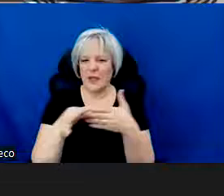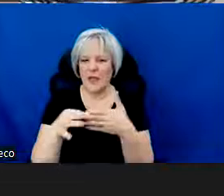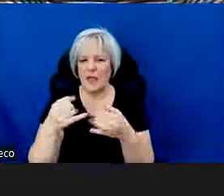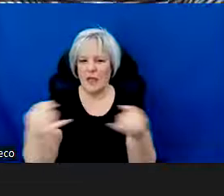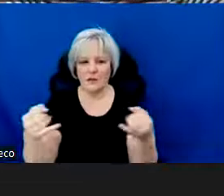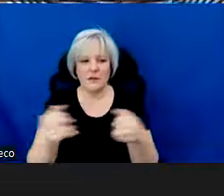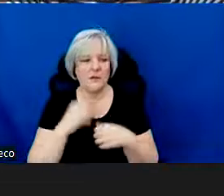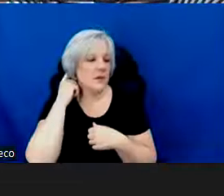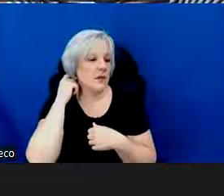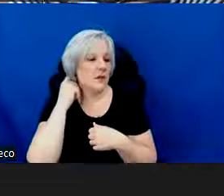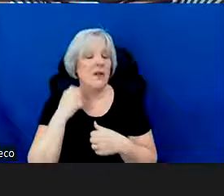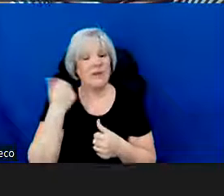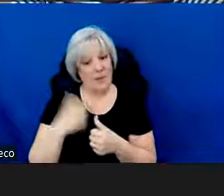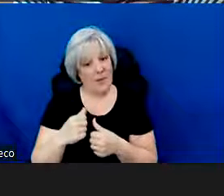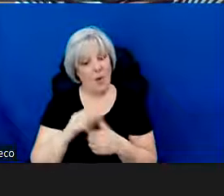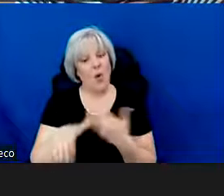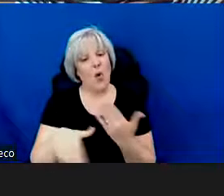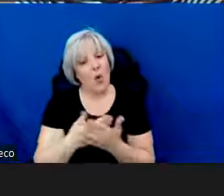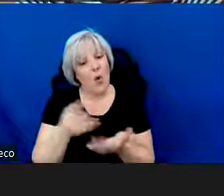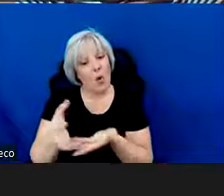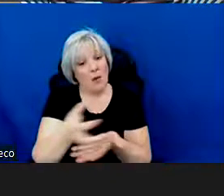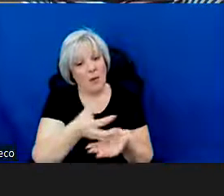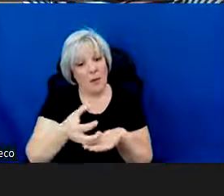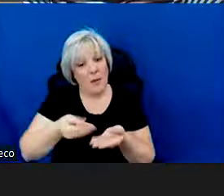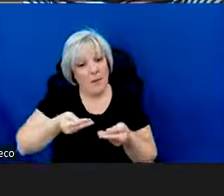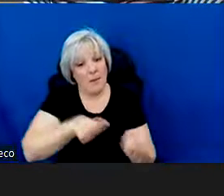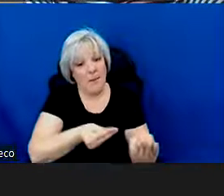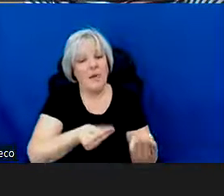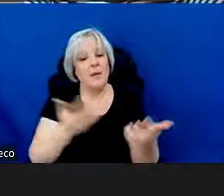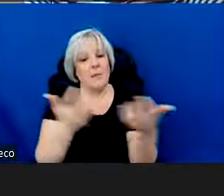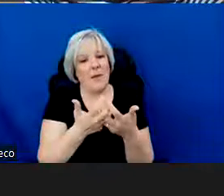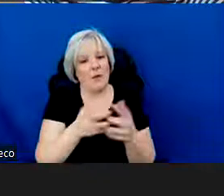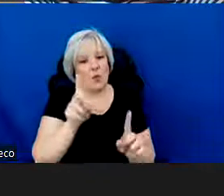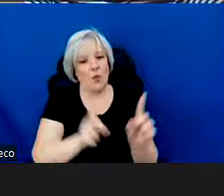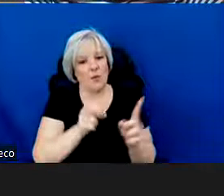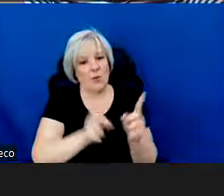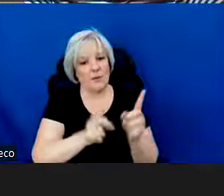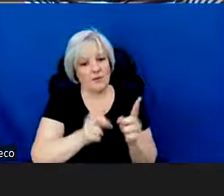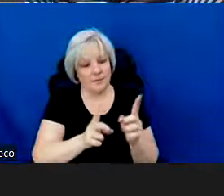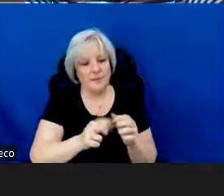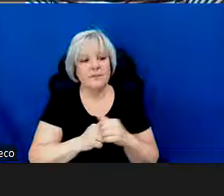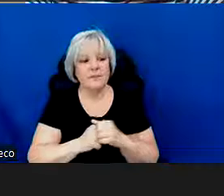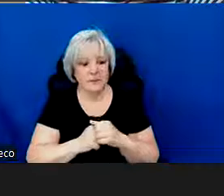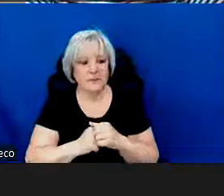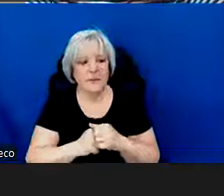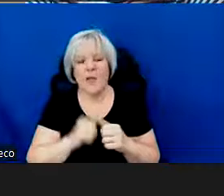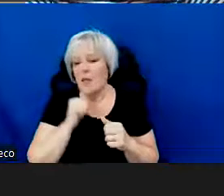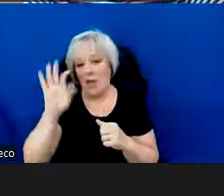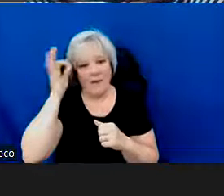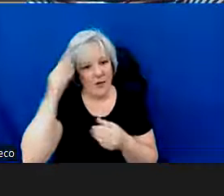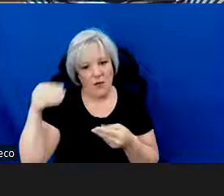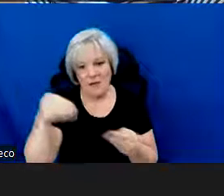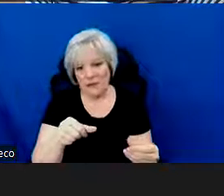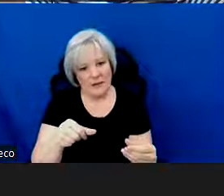It's important to remember that all grants from Mid-Atlantic Arts must be matched on a one-to-one basis with non-federal funds,